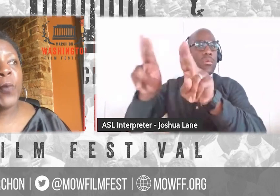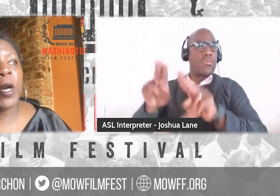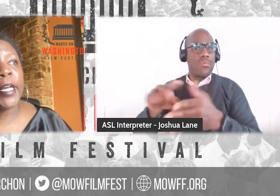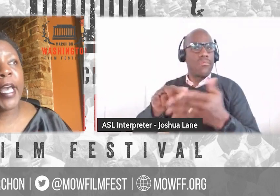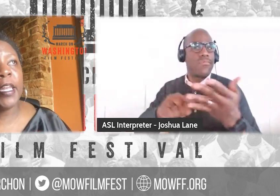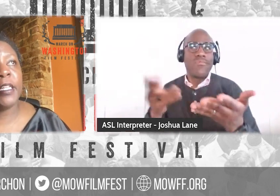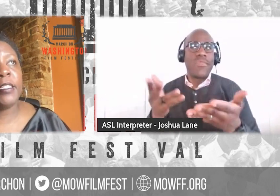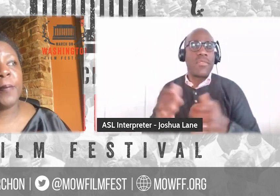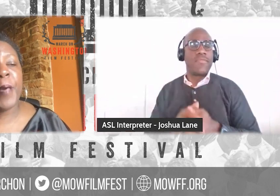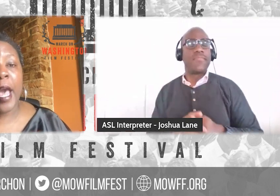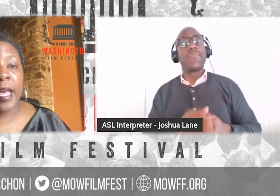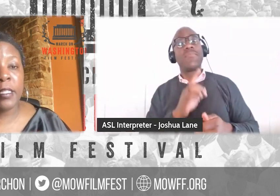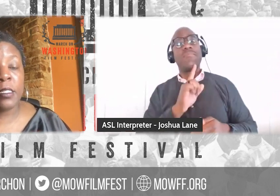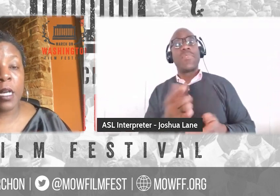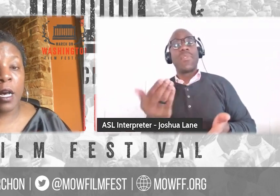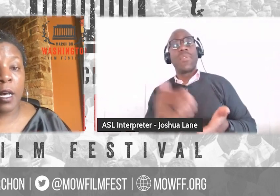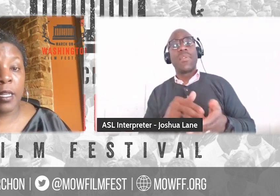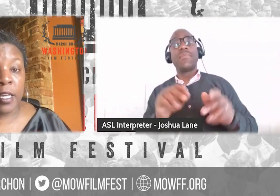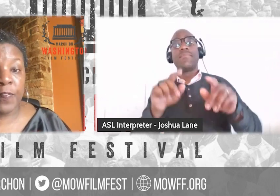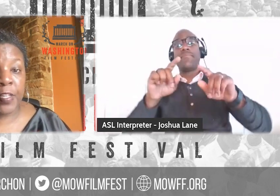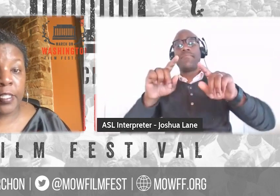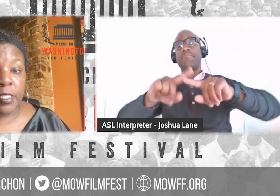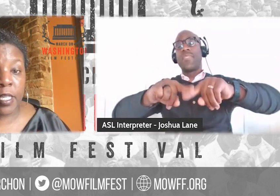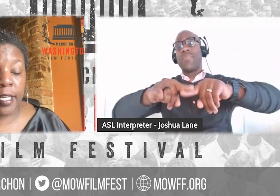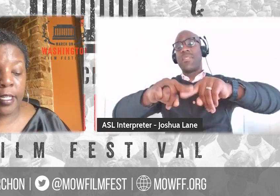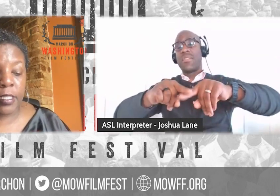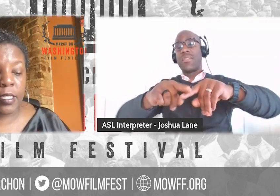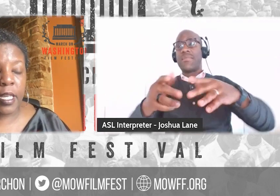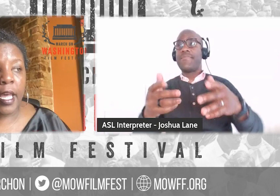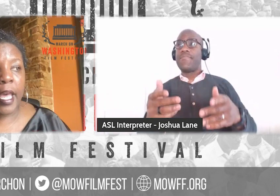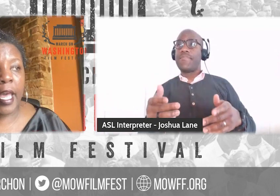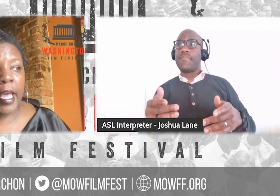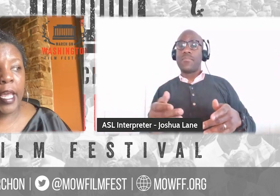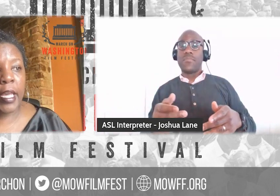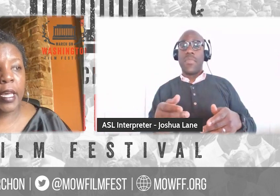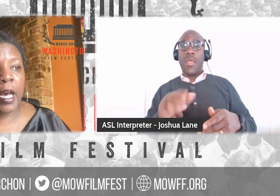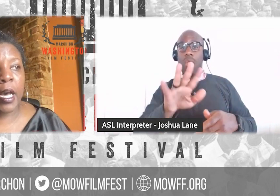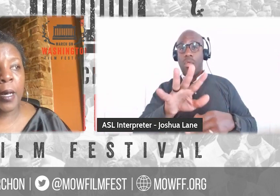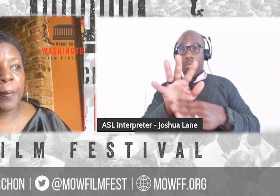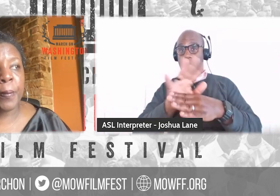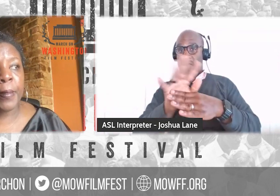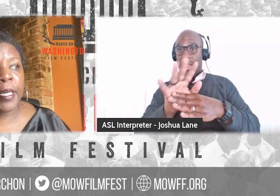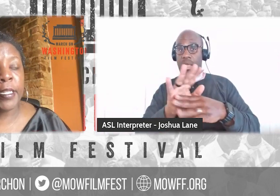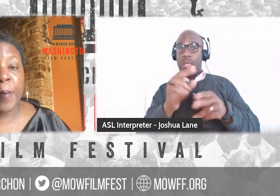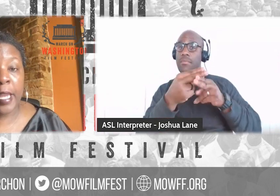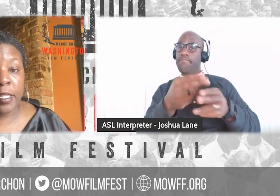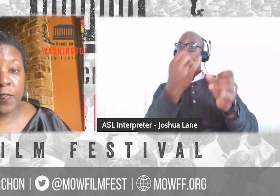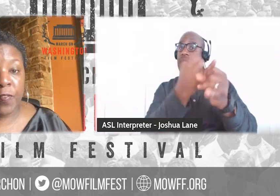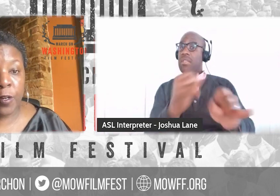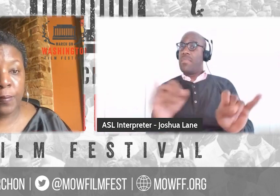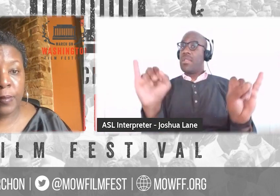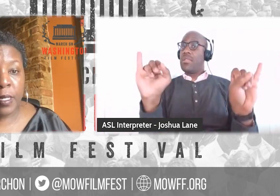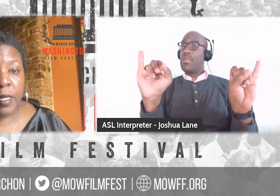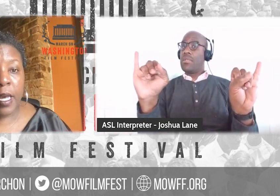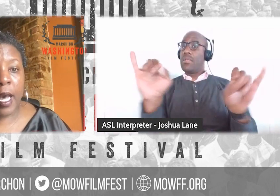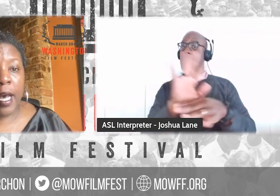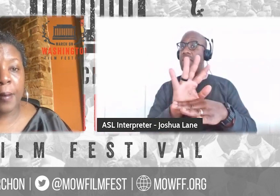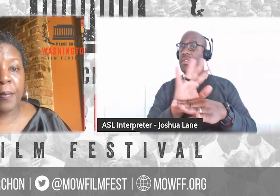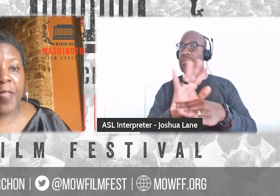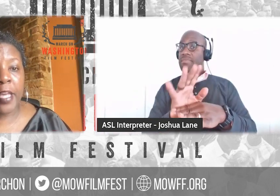Well, again, it depends on if this is an independent film